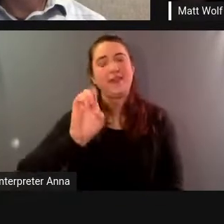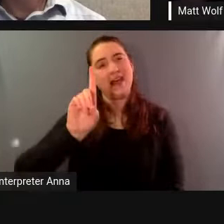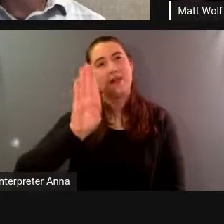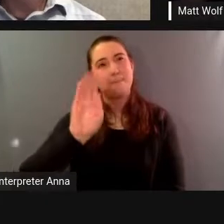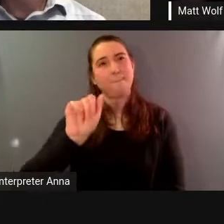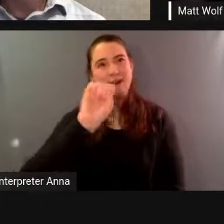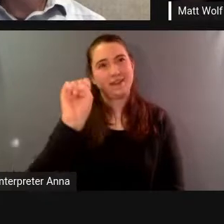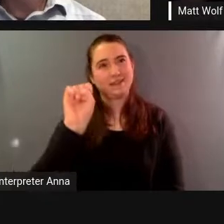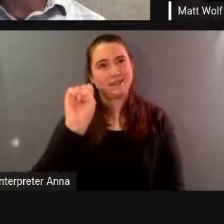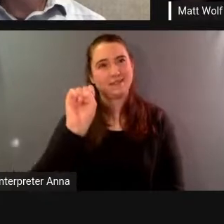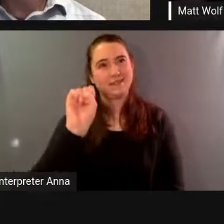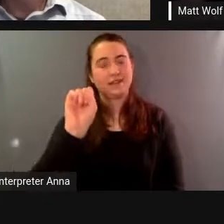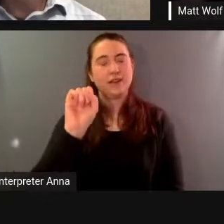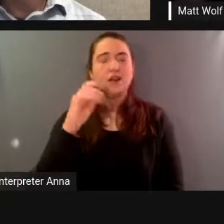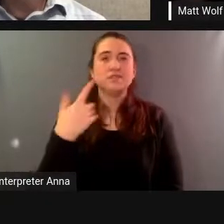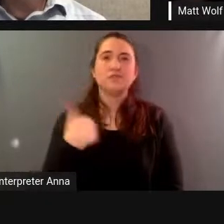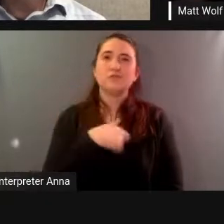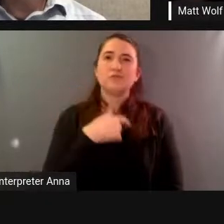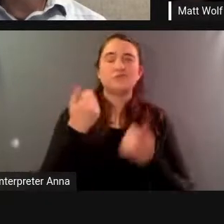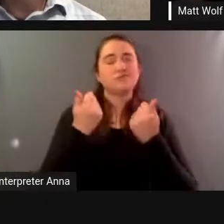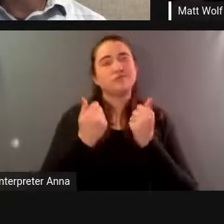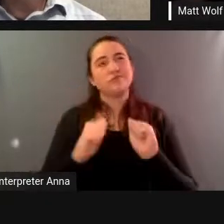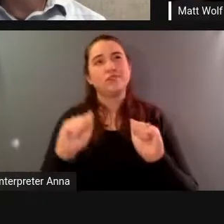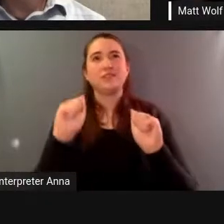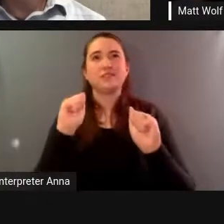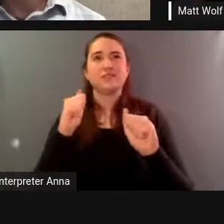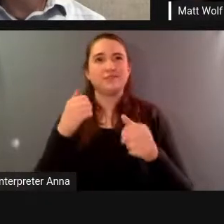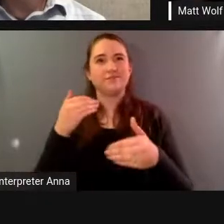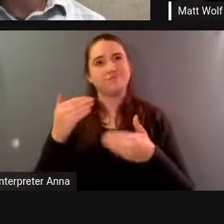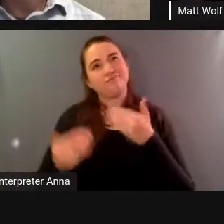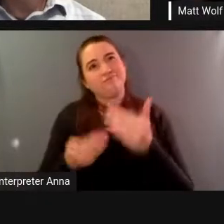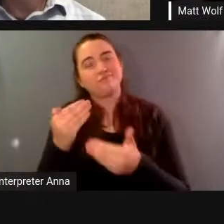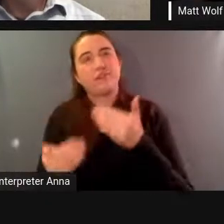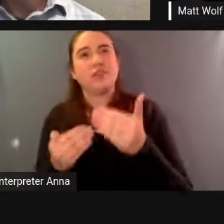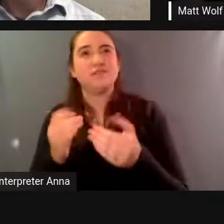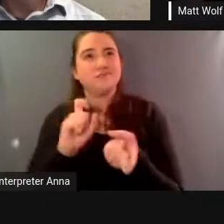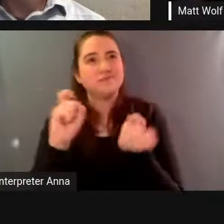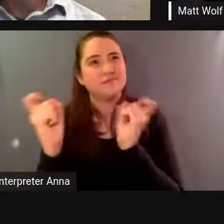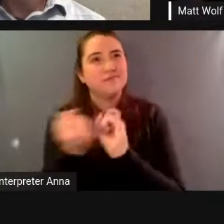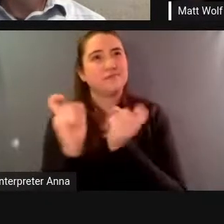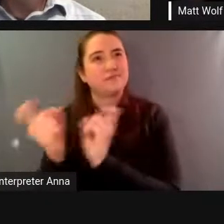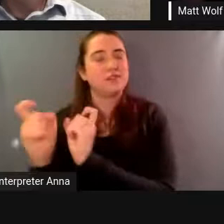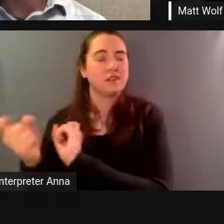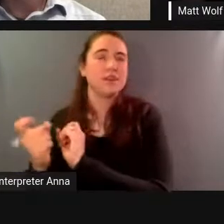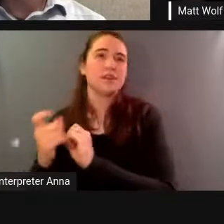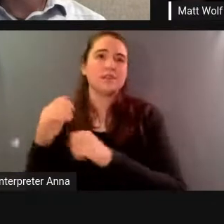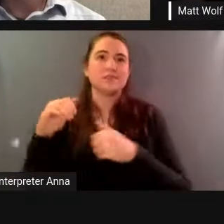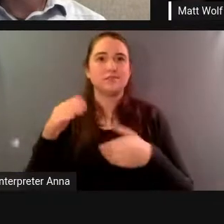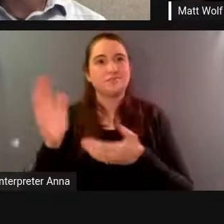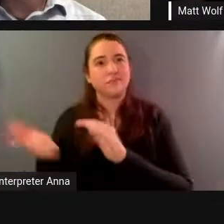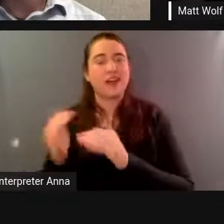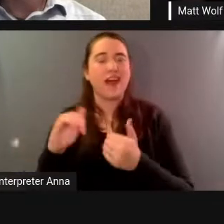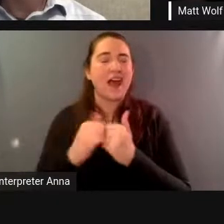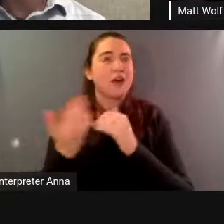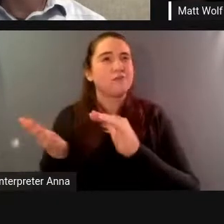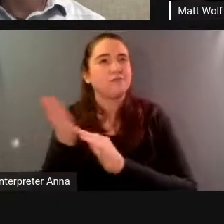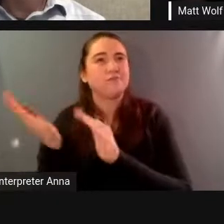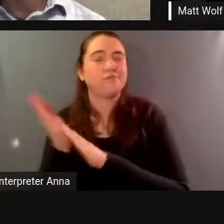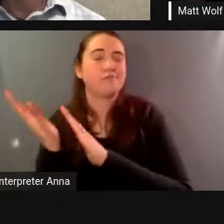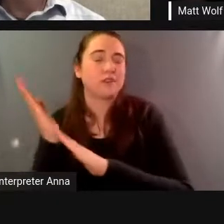it we had made a lot of uh progressive changes about how it was going to operate uh